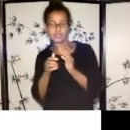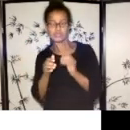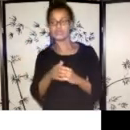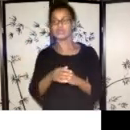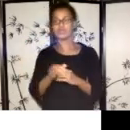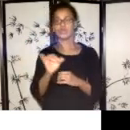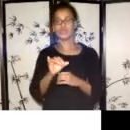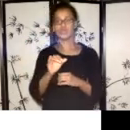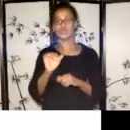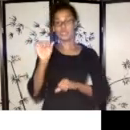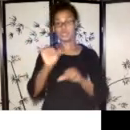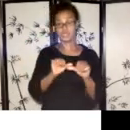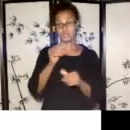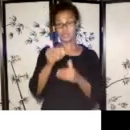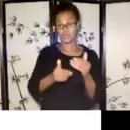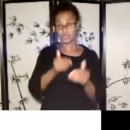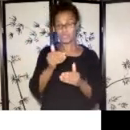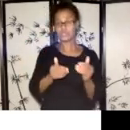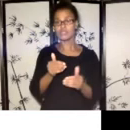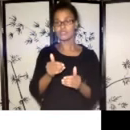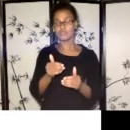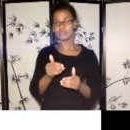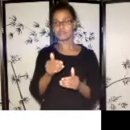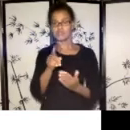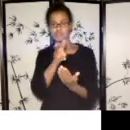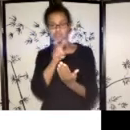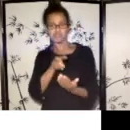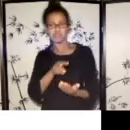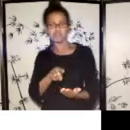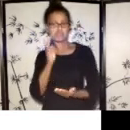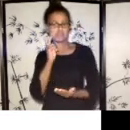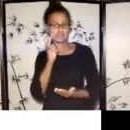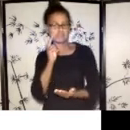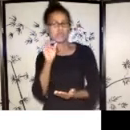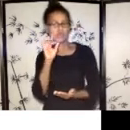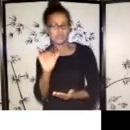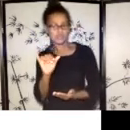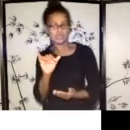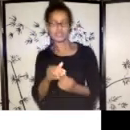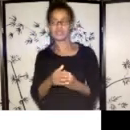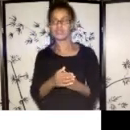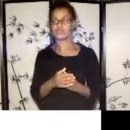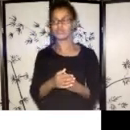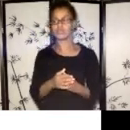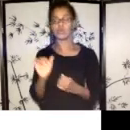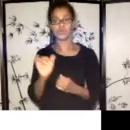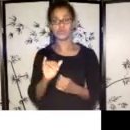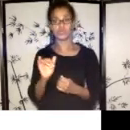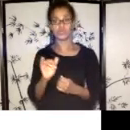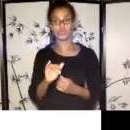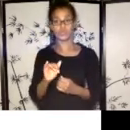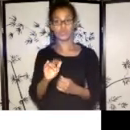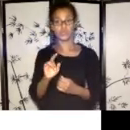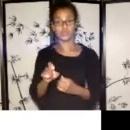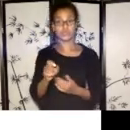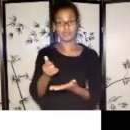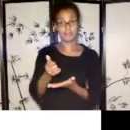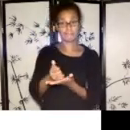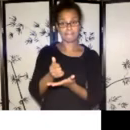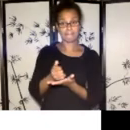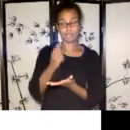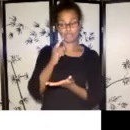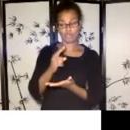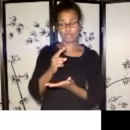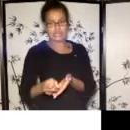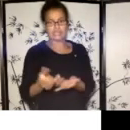application that can be successful within the jury process.